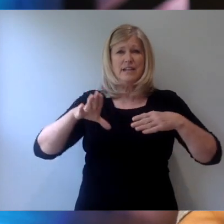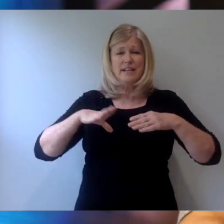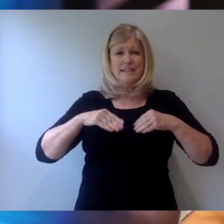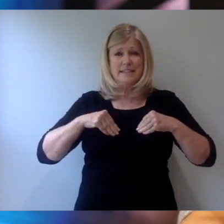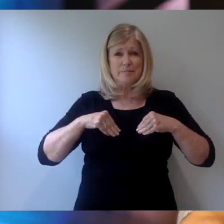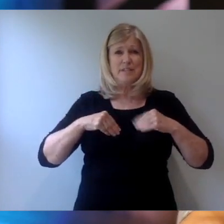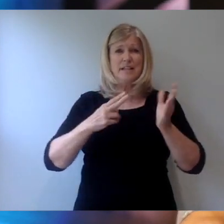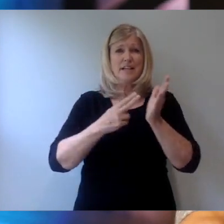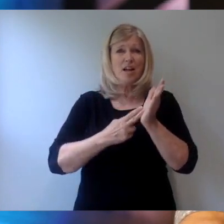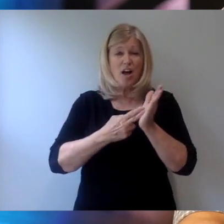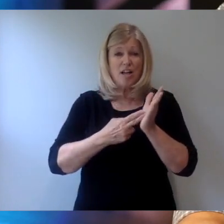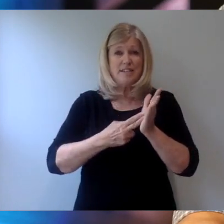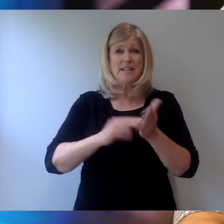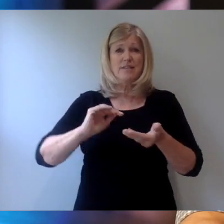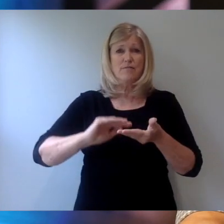Forgiveness.